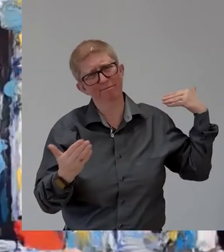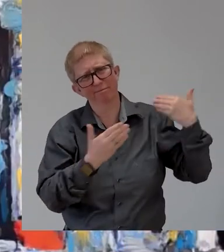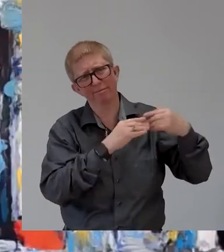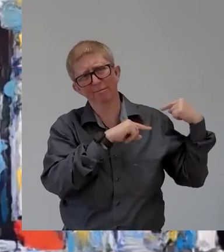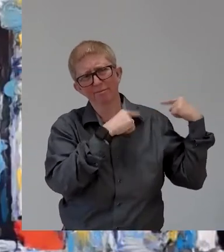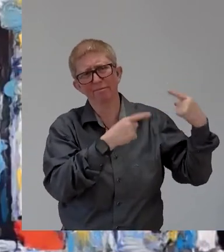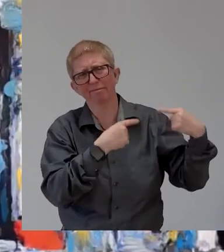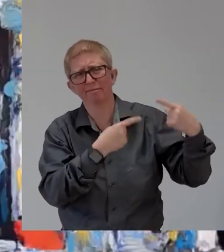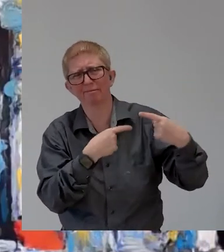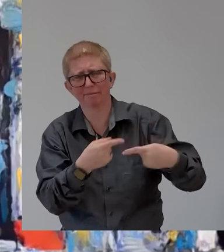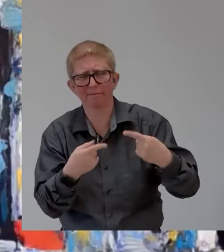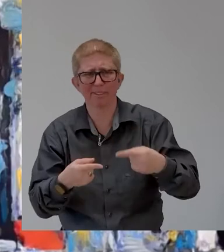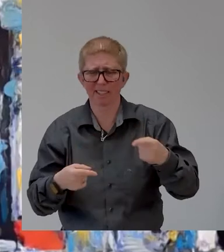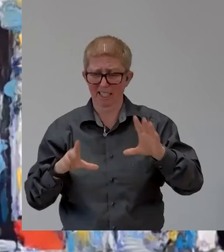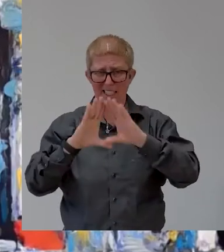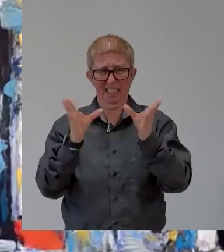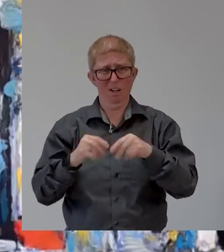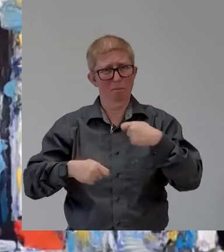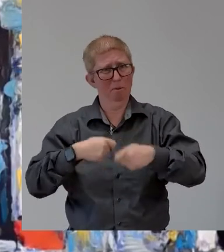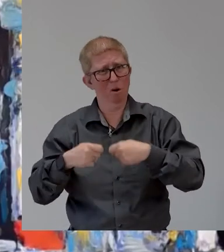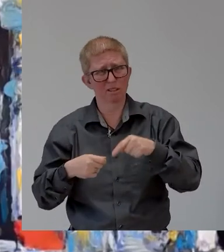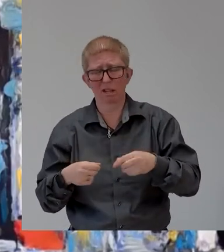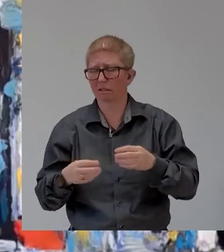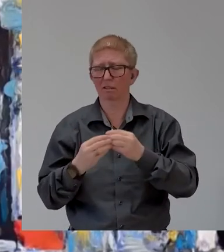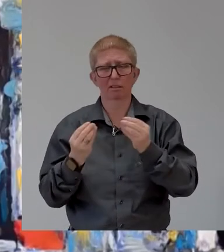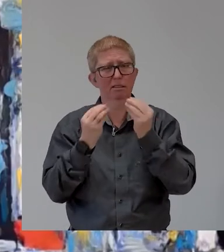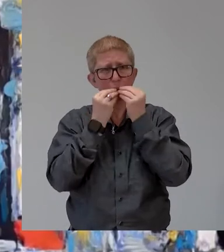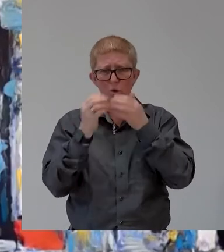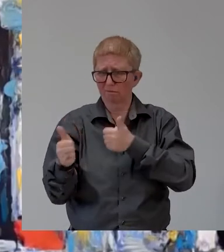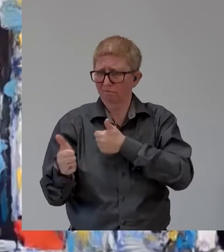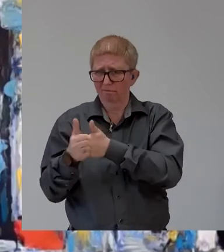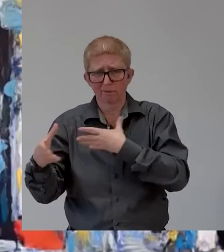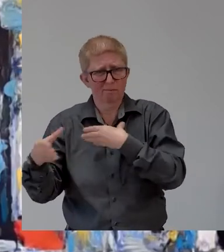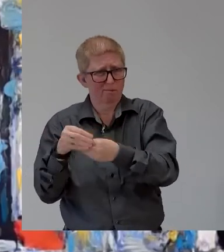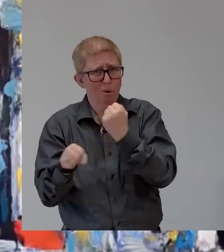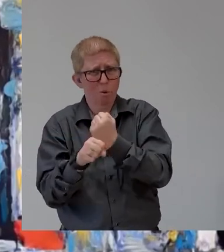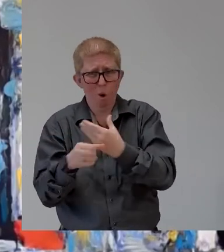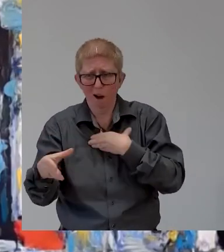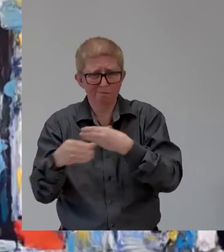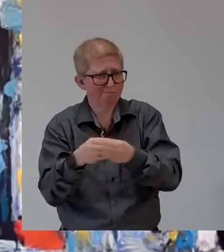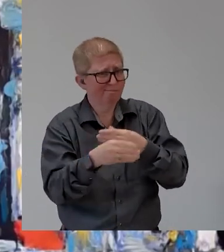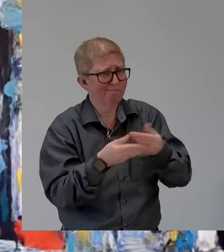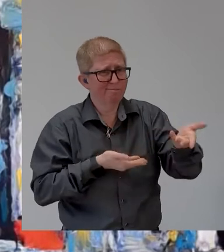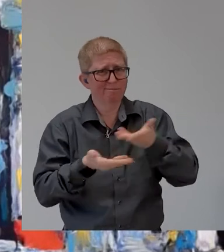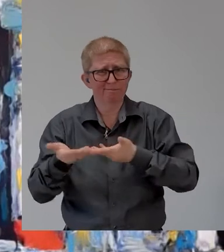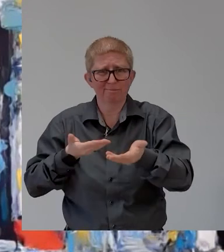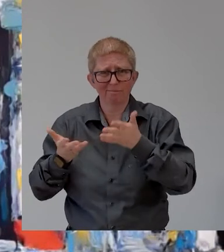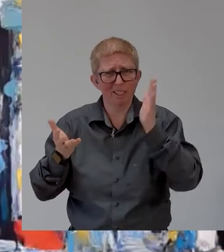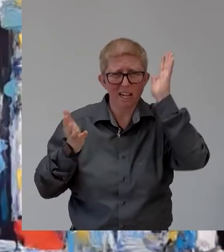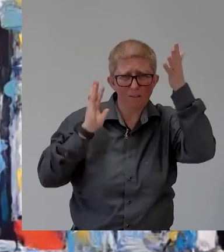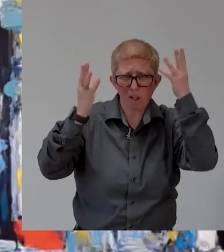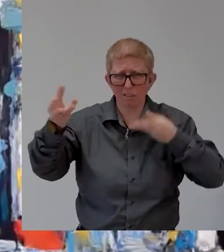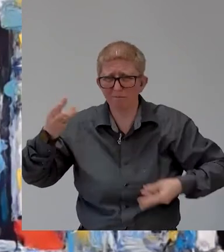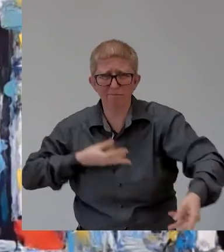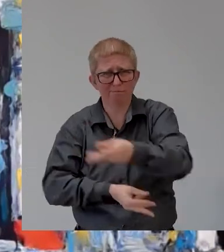naturally our partner uh they are the the ones who inspired us to do these uh amazing sharings now